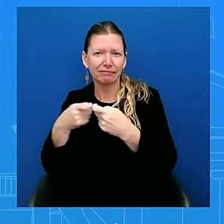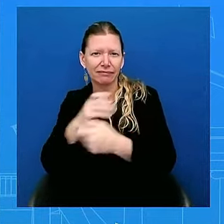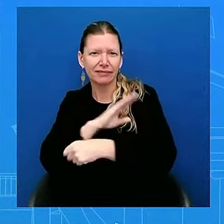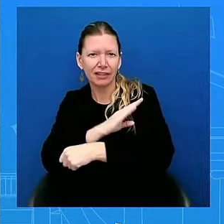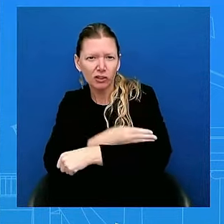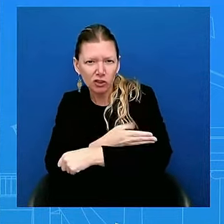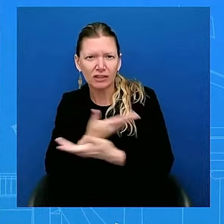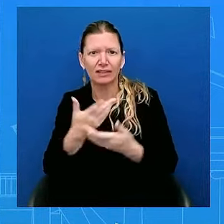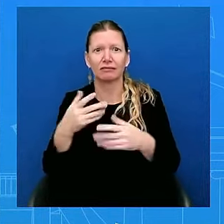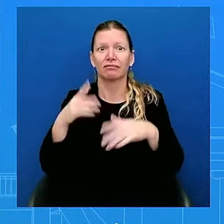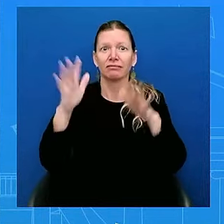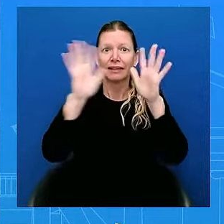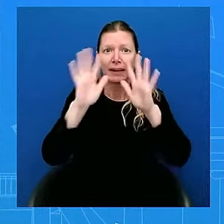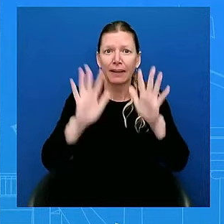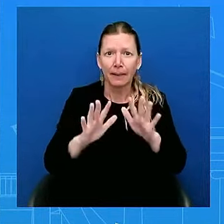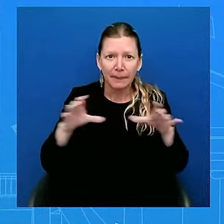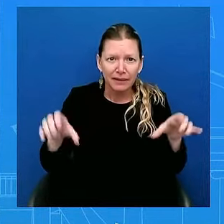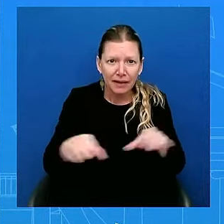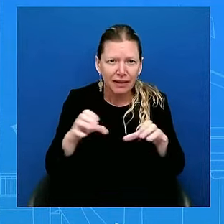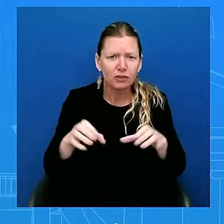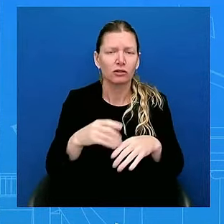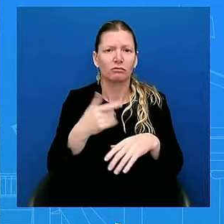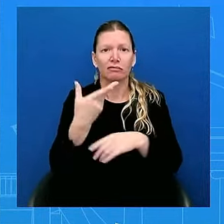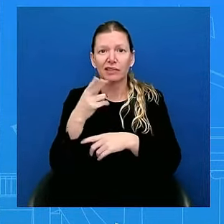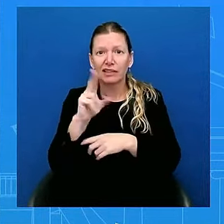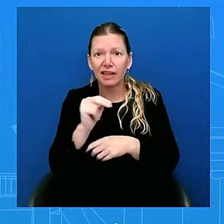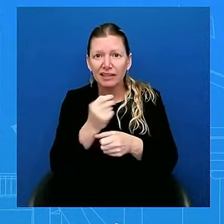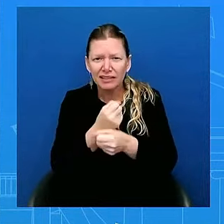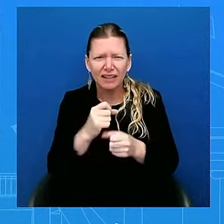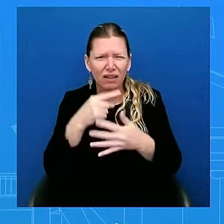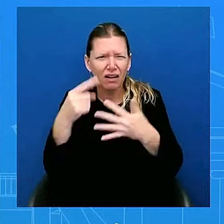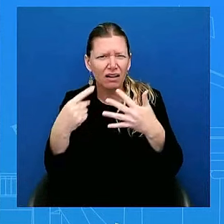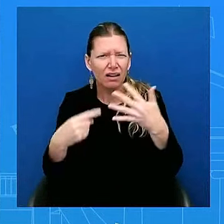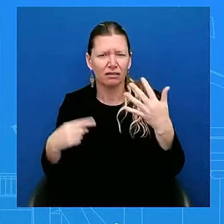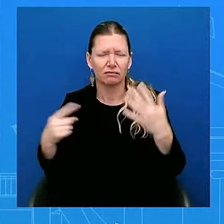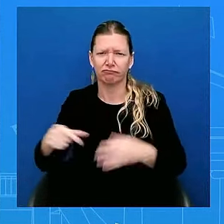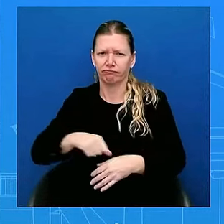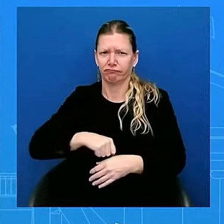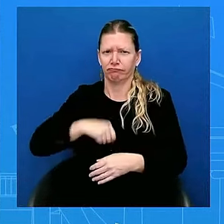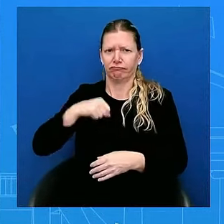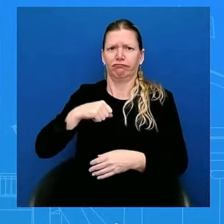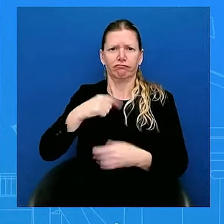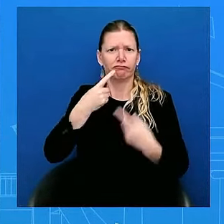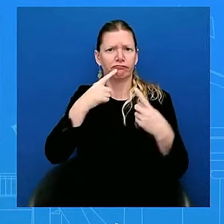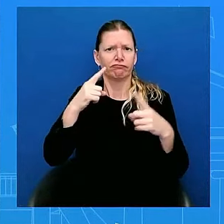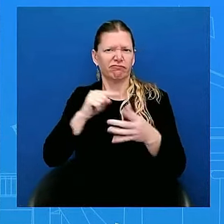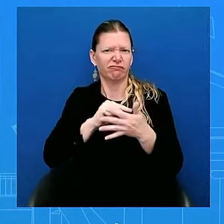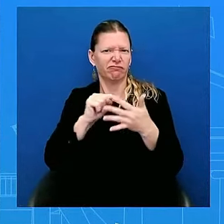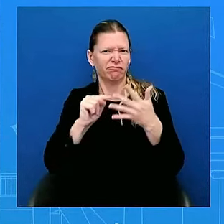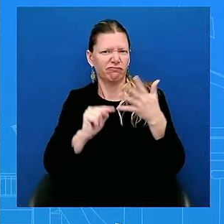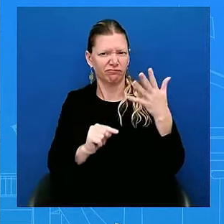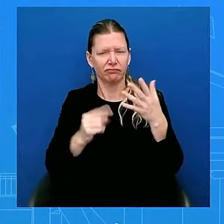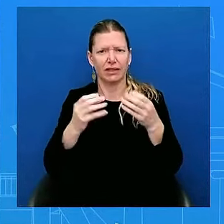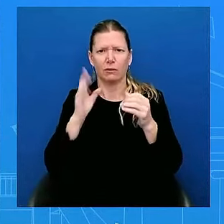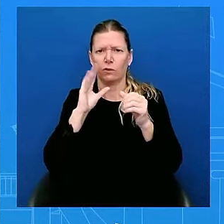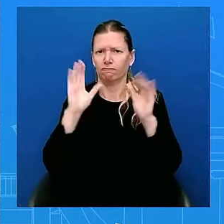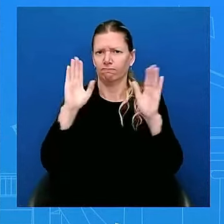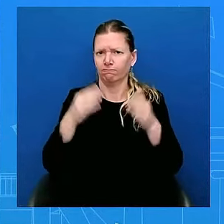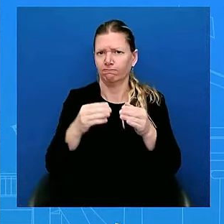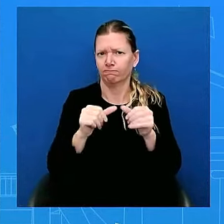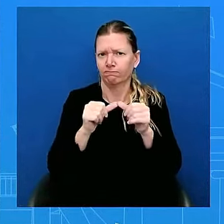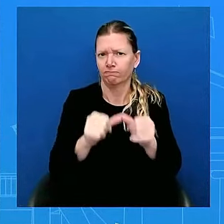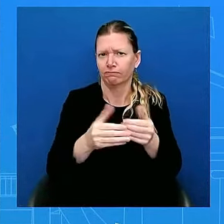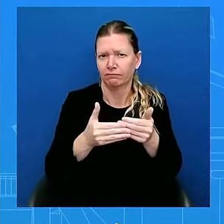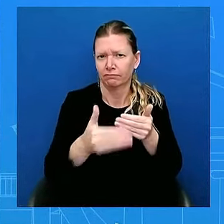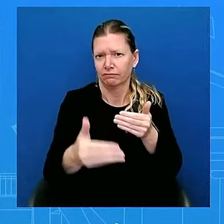term to build on this progress for the future with the enduring faith he has in our nation. And so, therefore, I